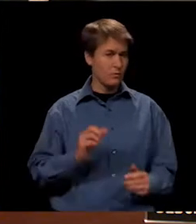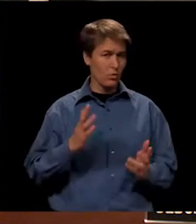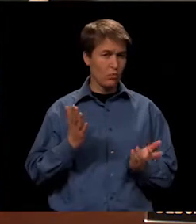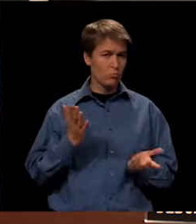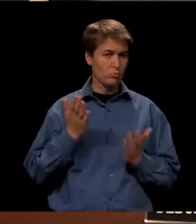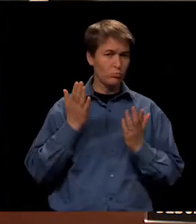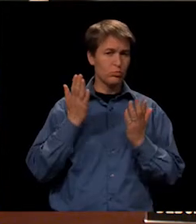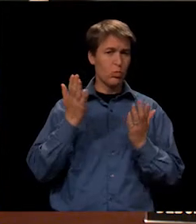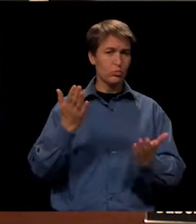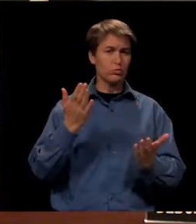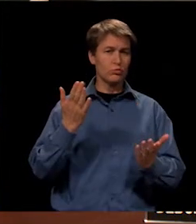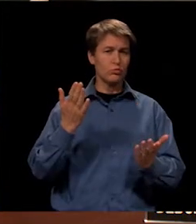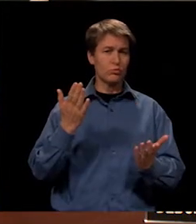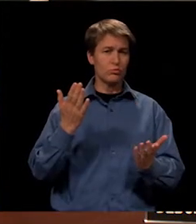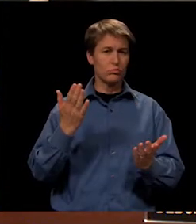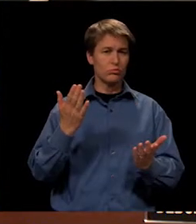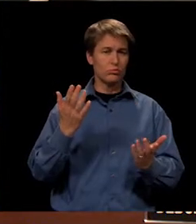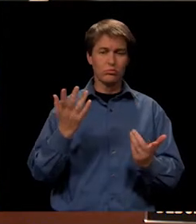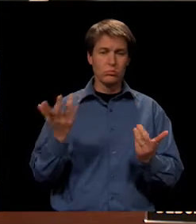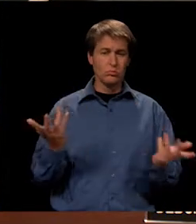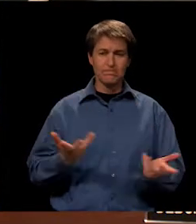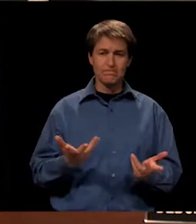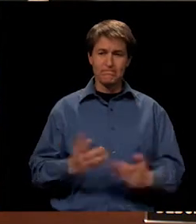to move forward on all these?